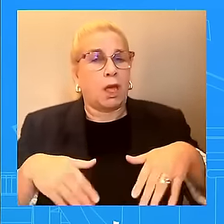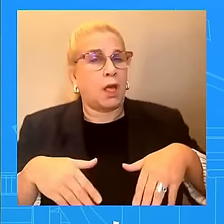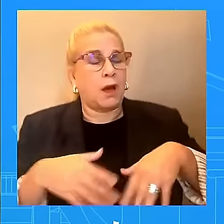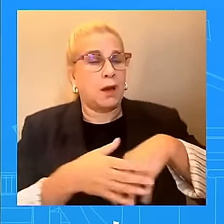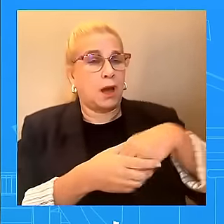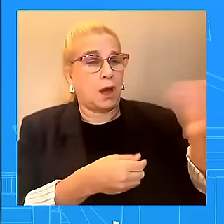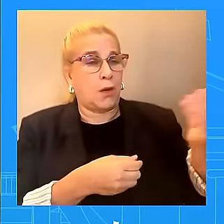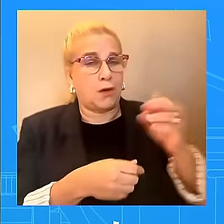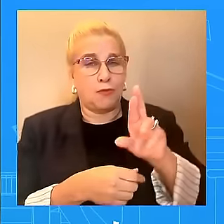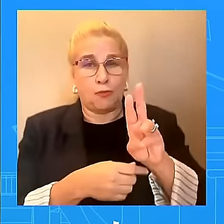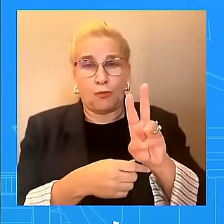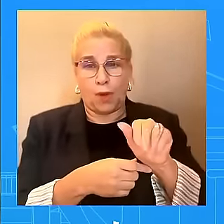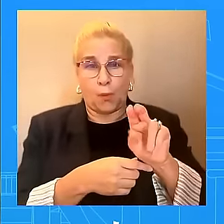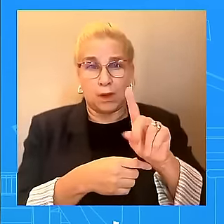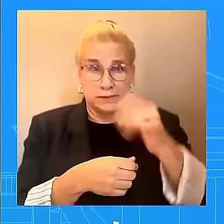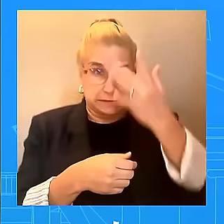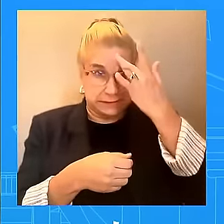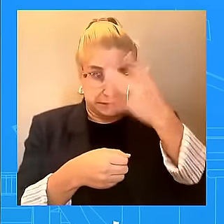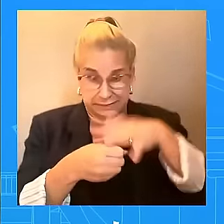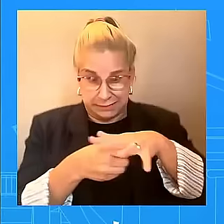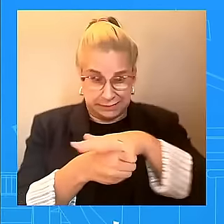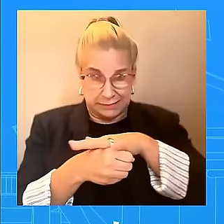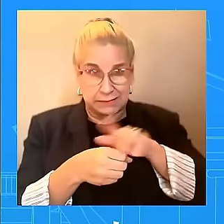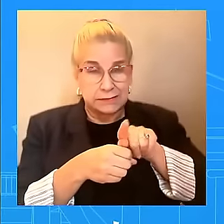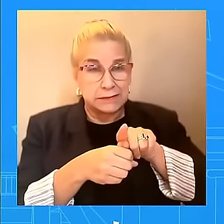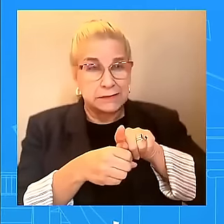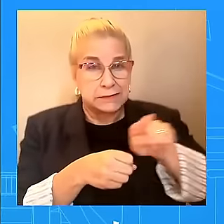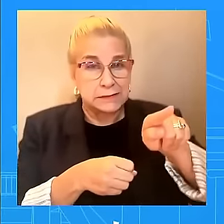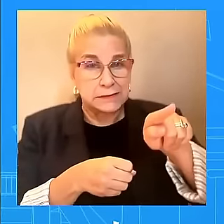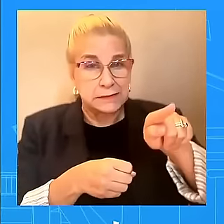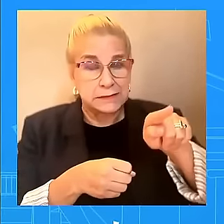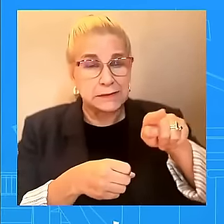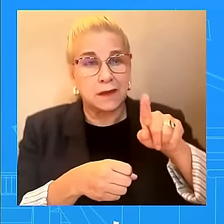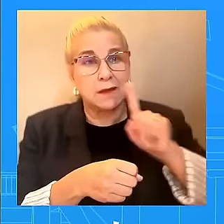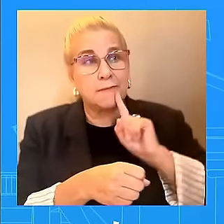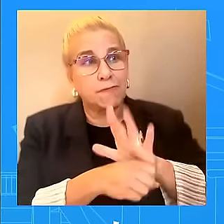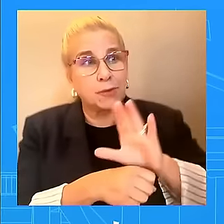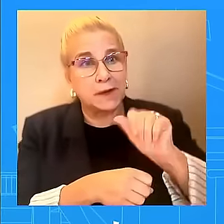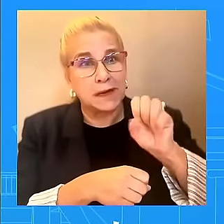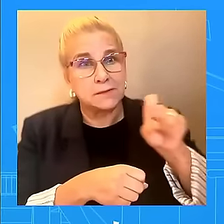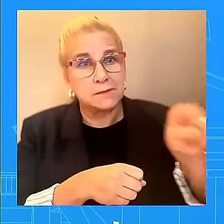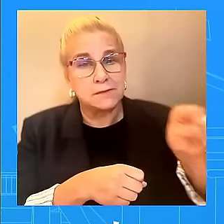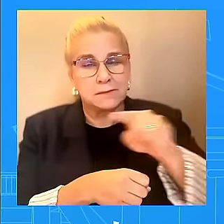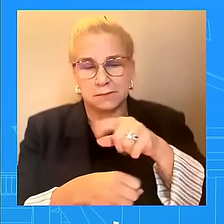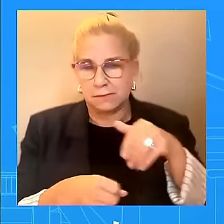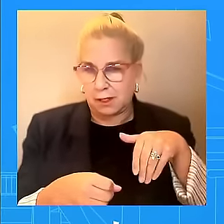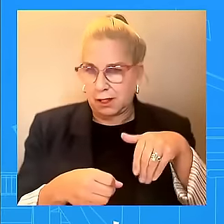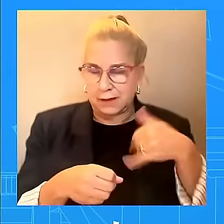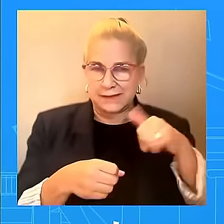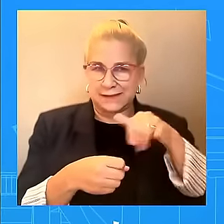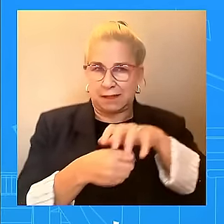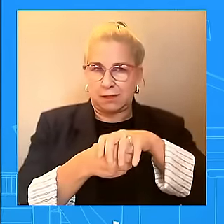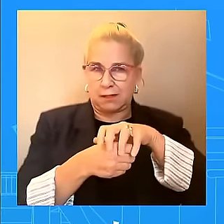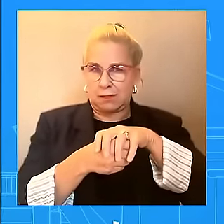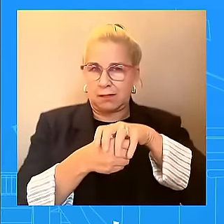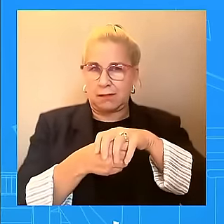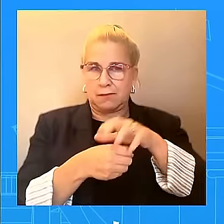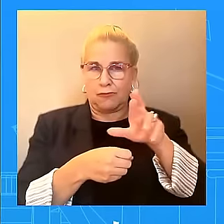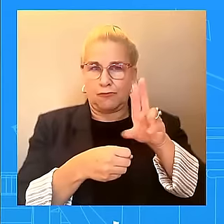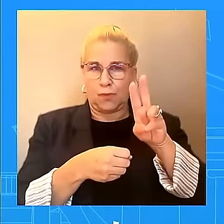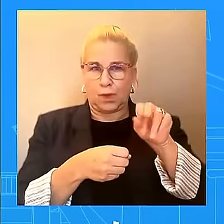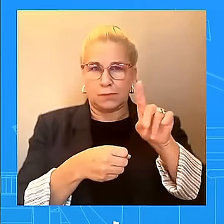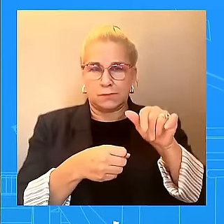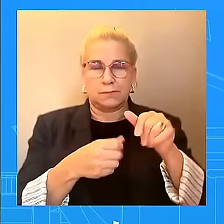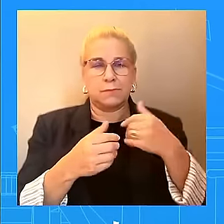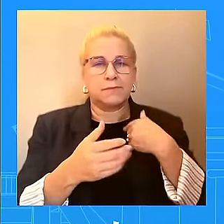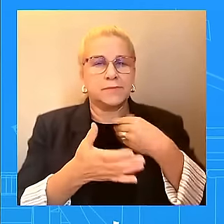$11 million available to address urgent health needs in Rwanda and surrounding countries. And although there are currently no FDA